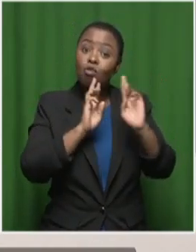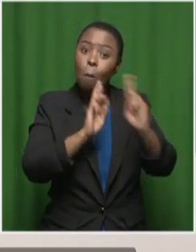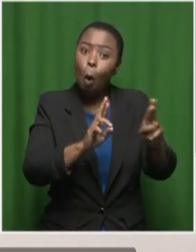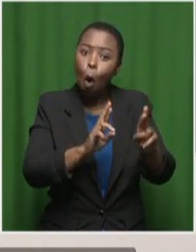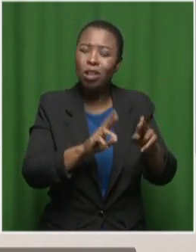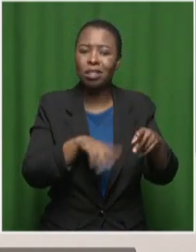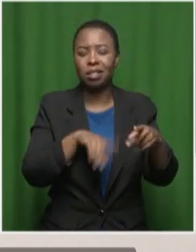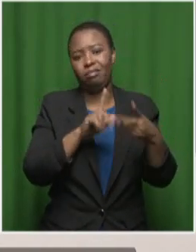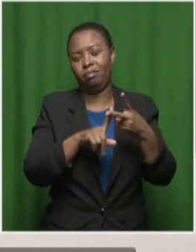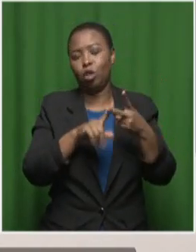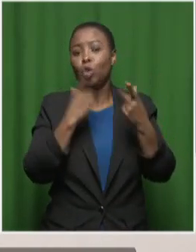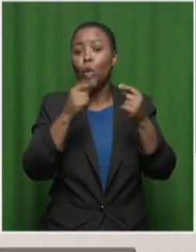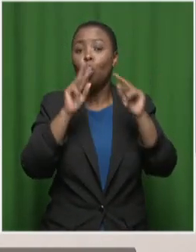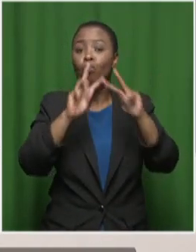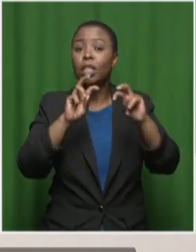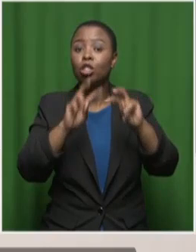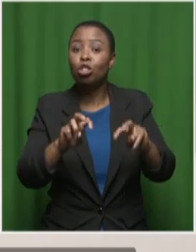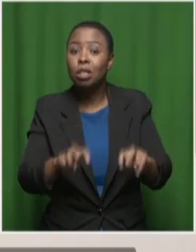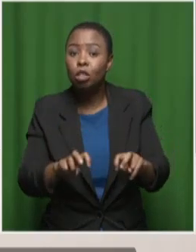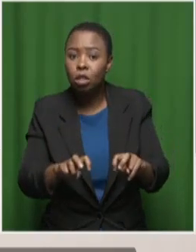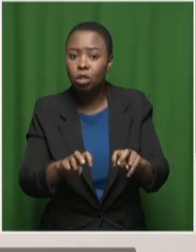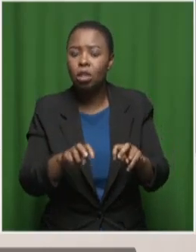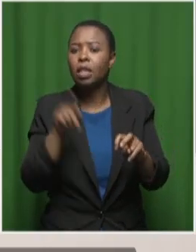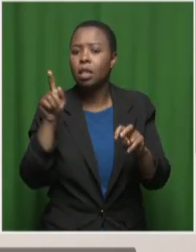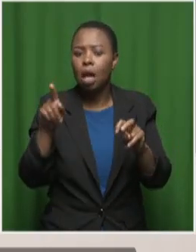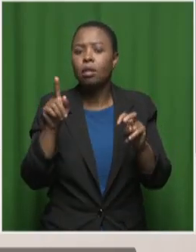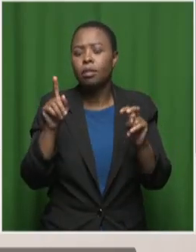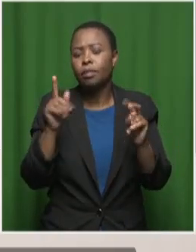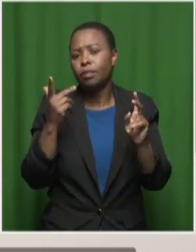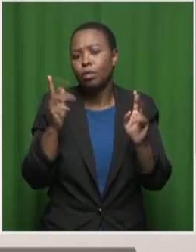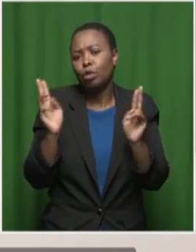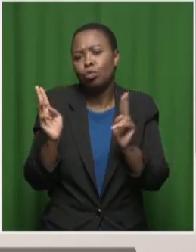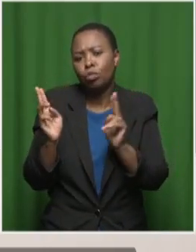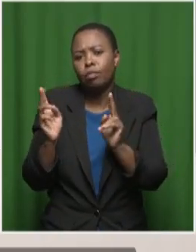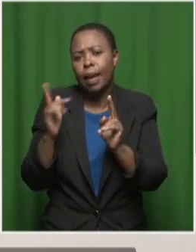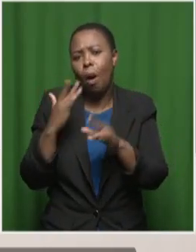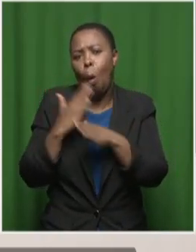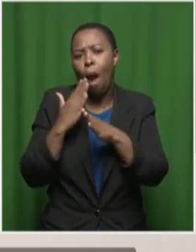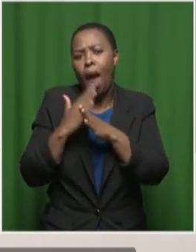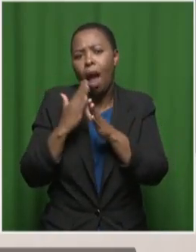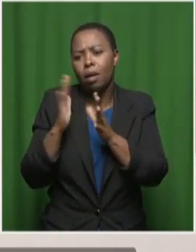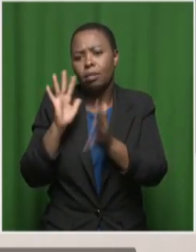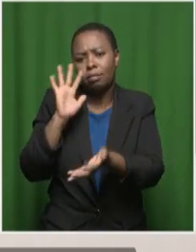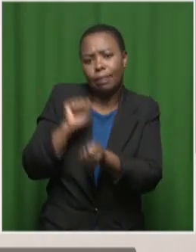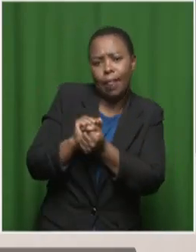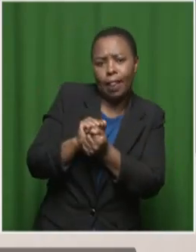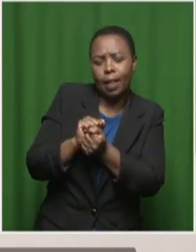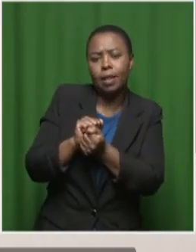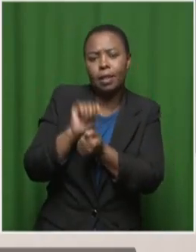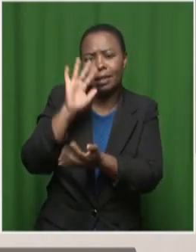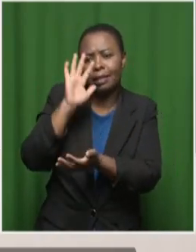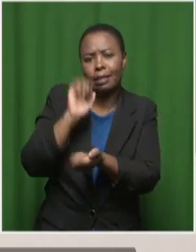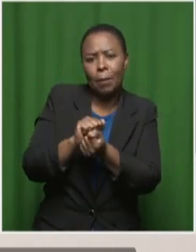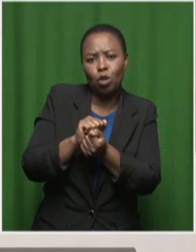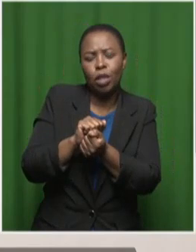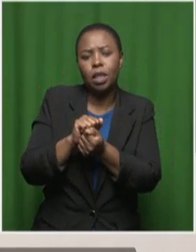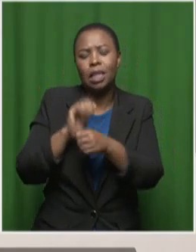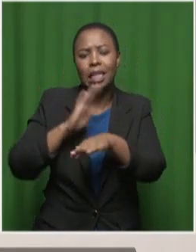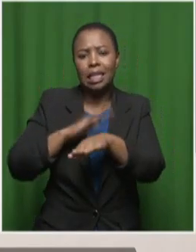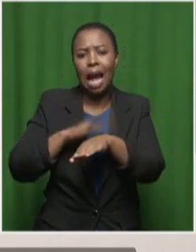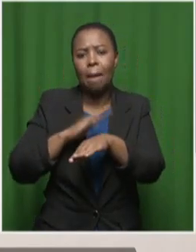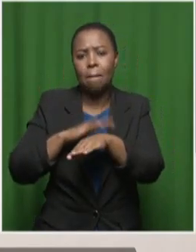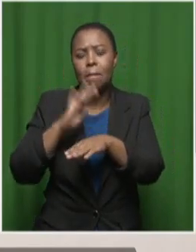do research, it can short circuit or shortcut that research dramatically. It can cut down the time it takes